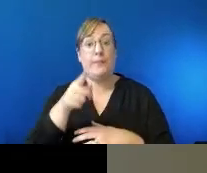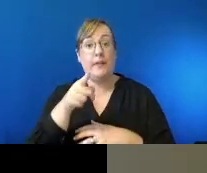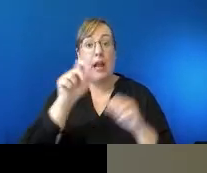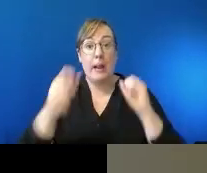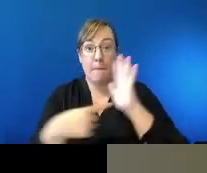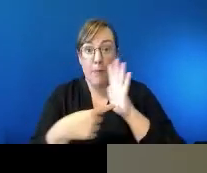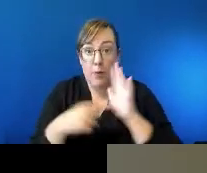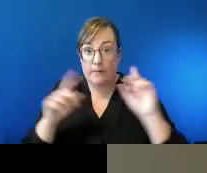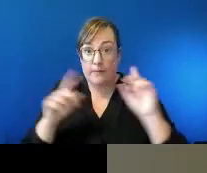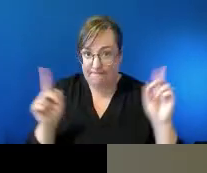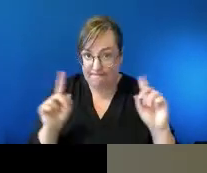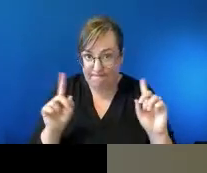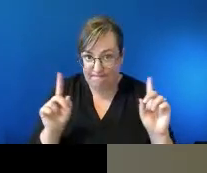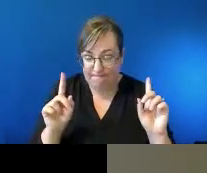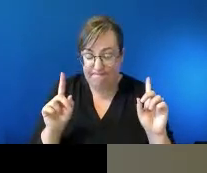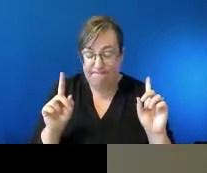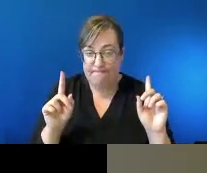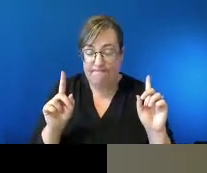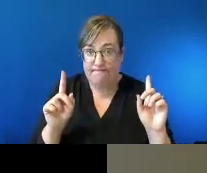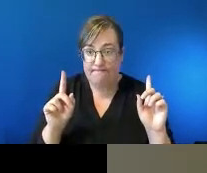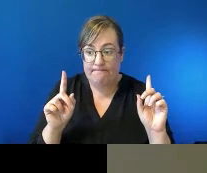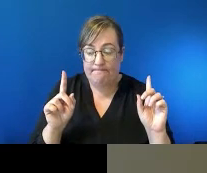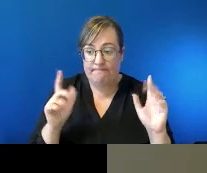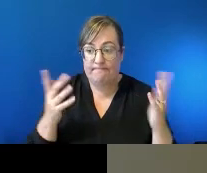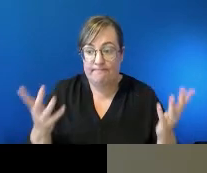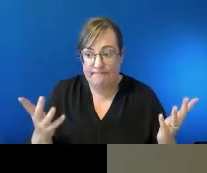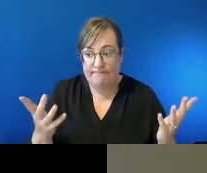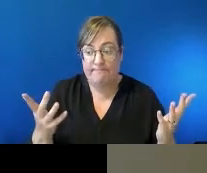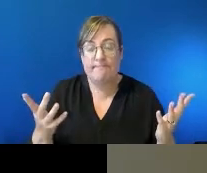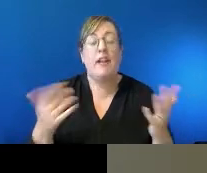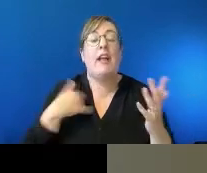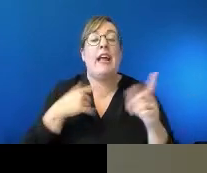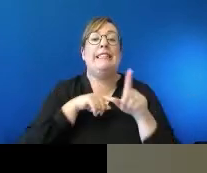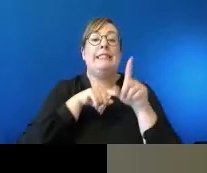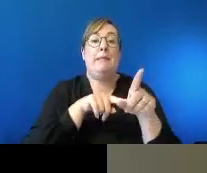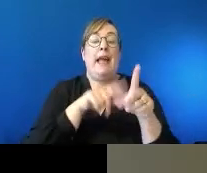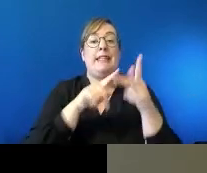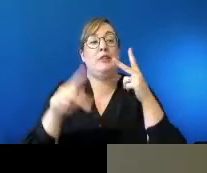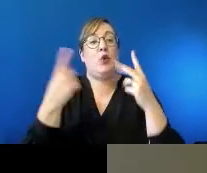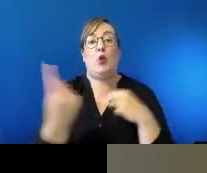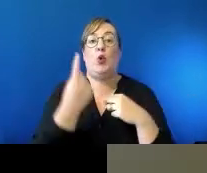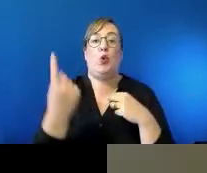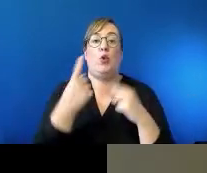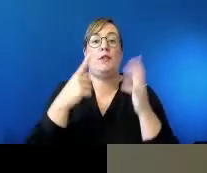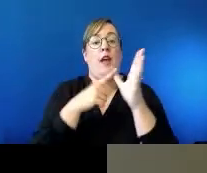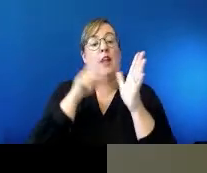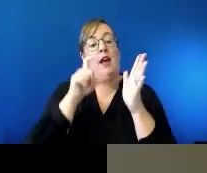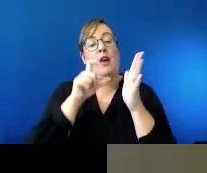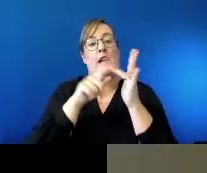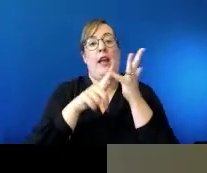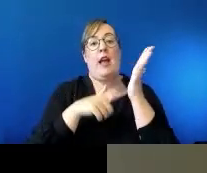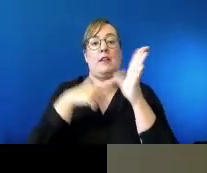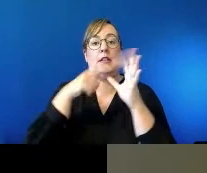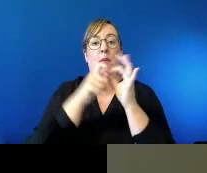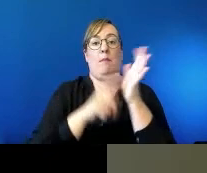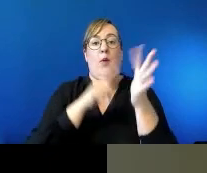um, um, is that, is where the accountability sits. For instance, in